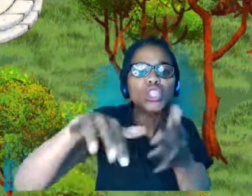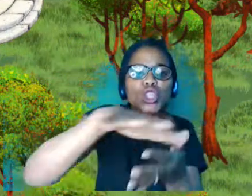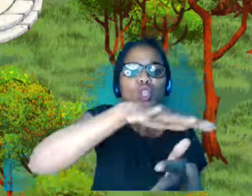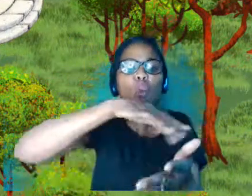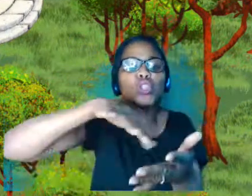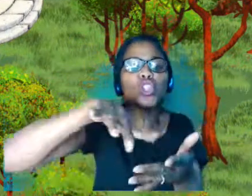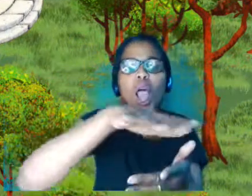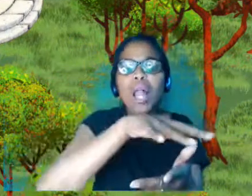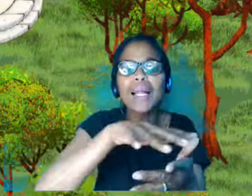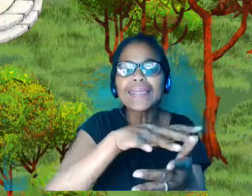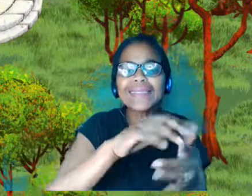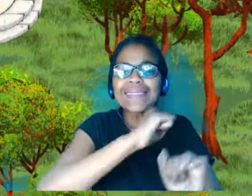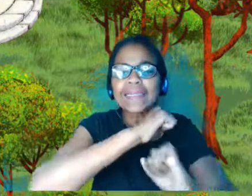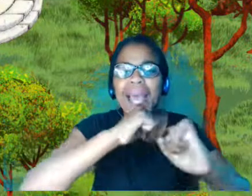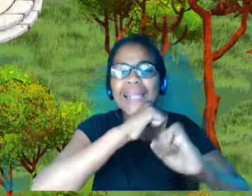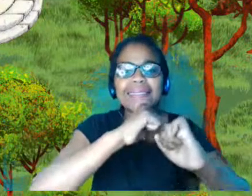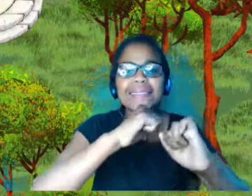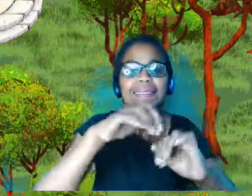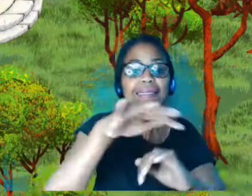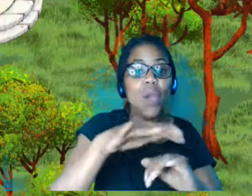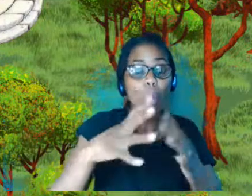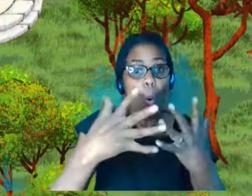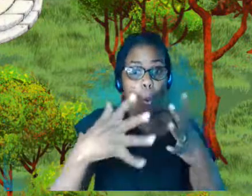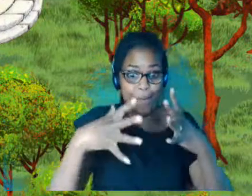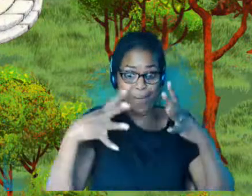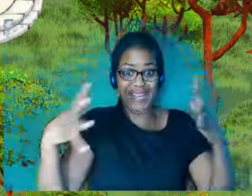engagement such as this one.